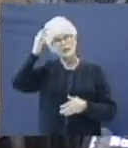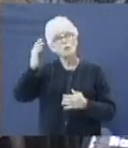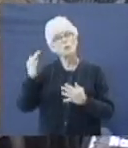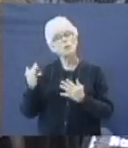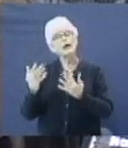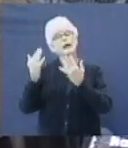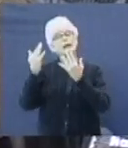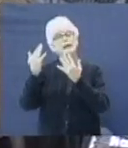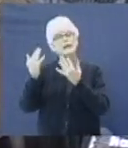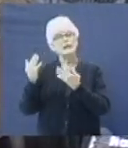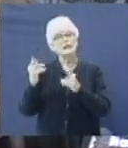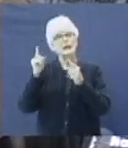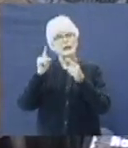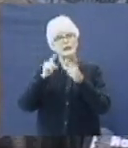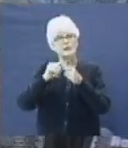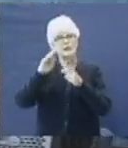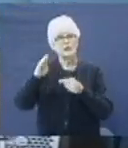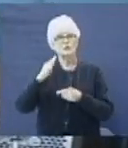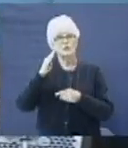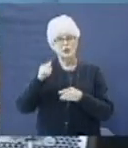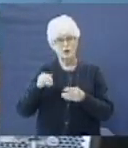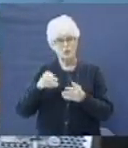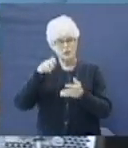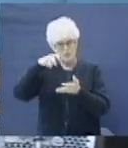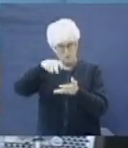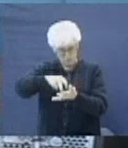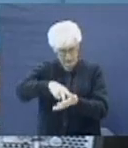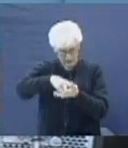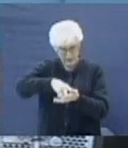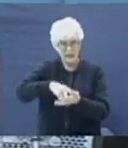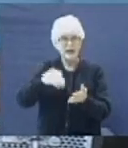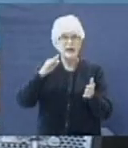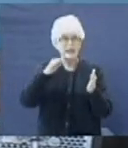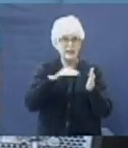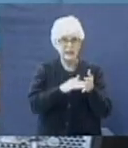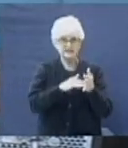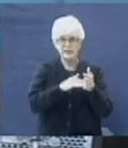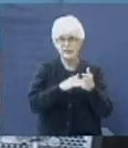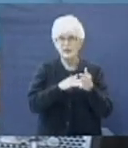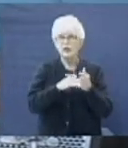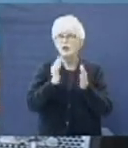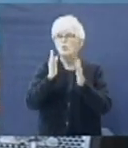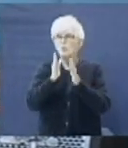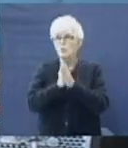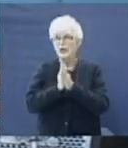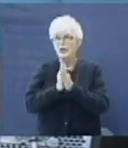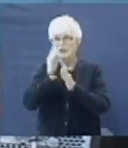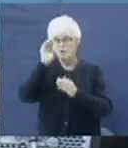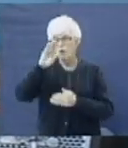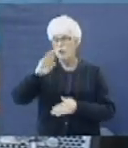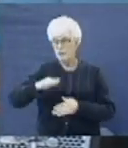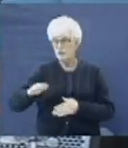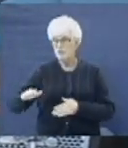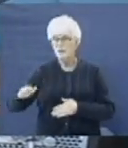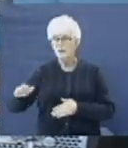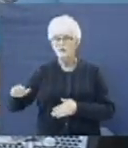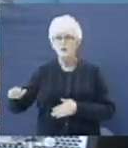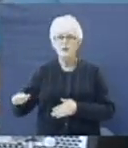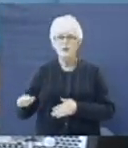until Job was back down on his face again, praying for his children.